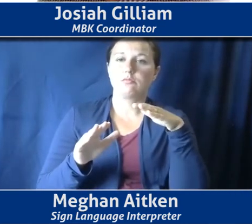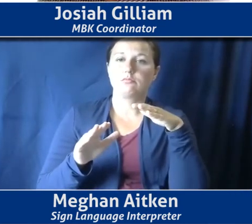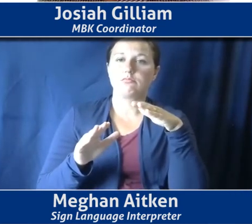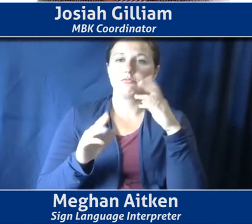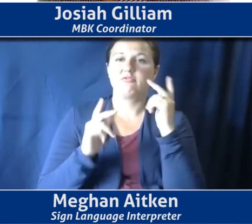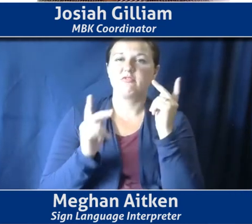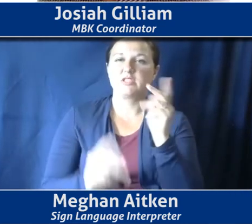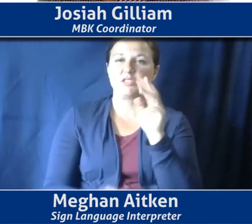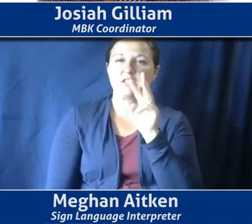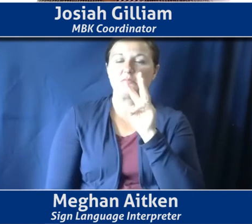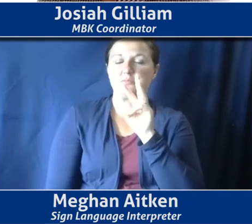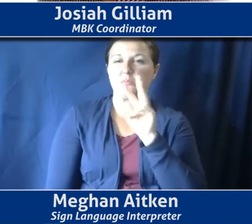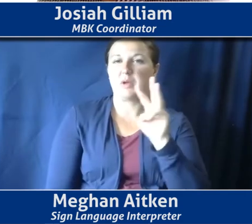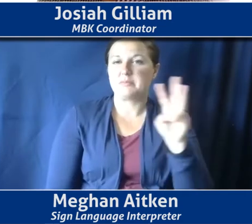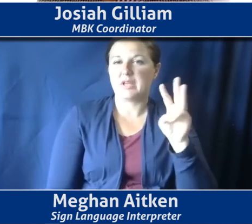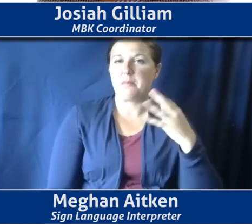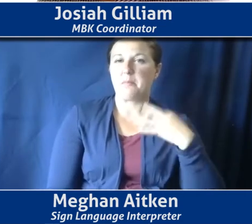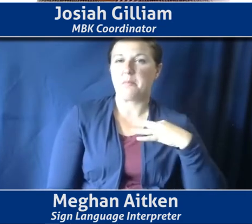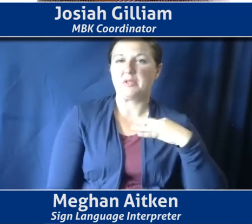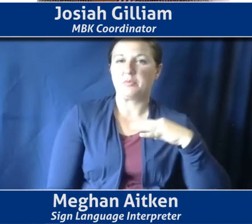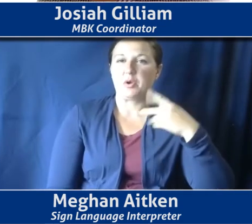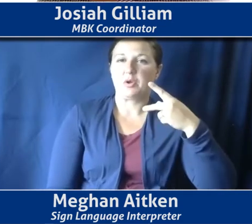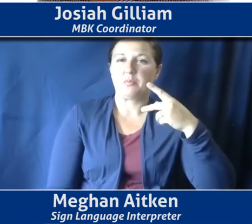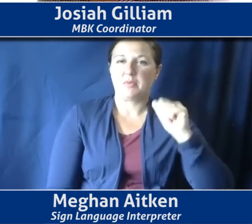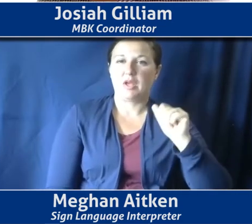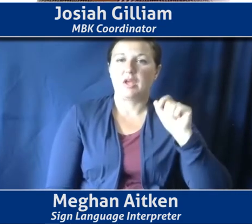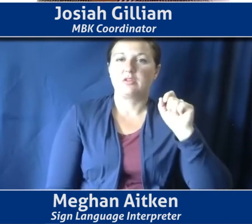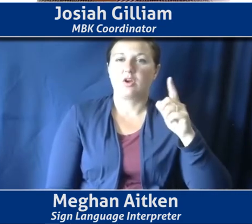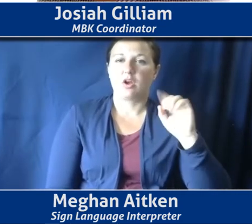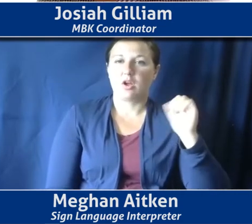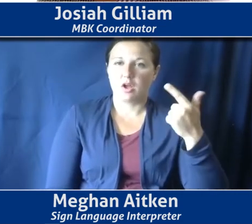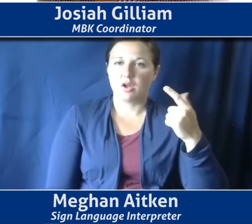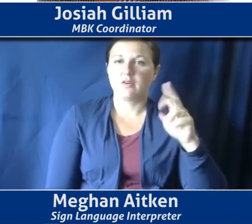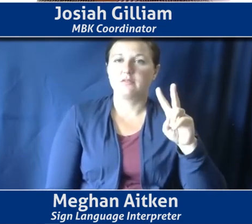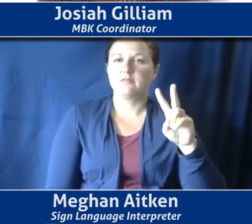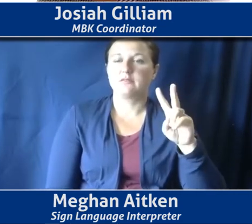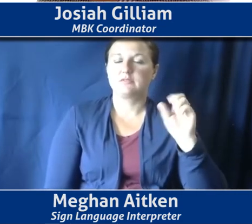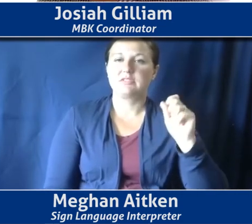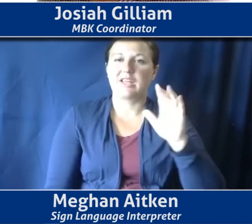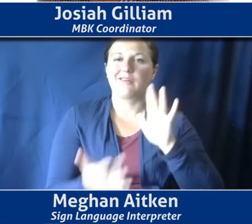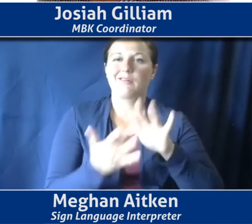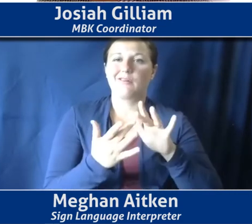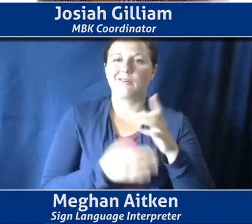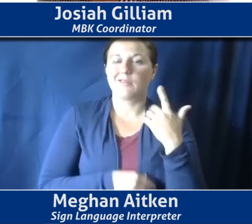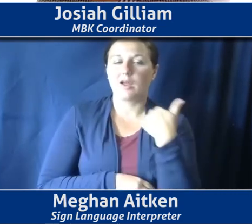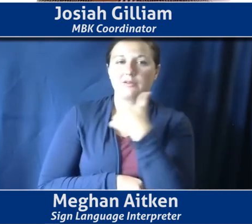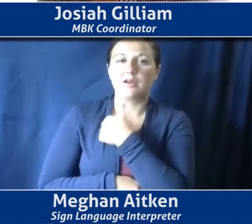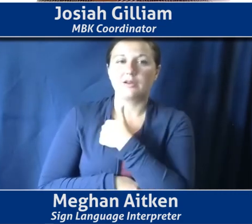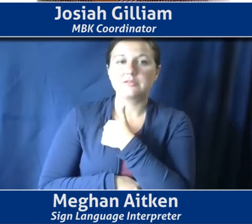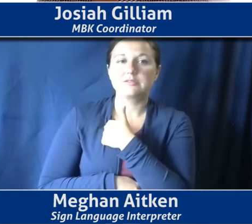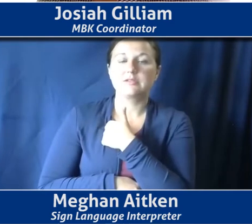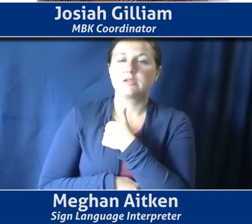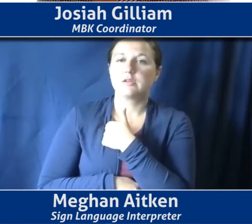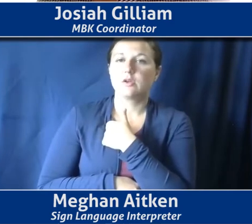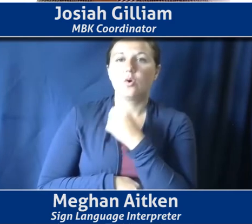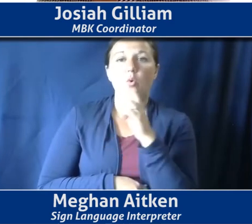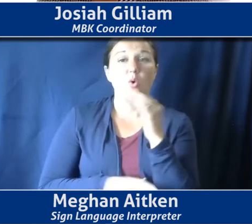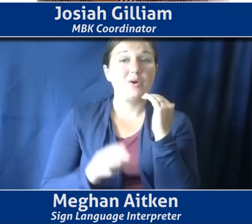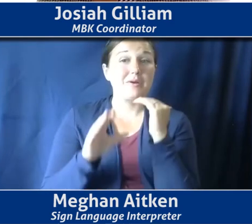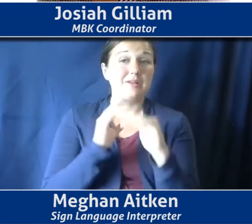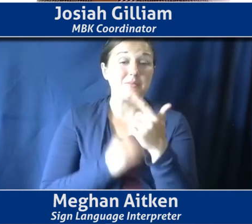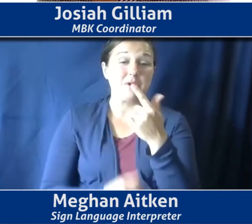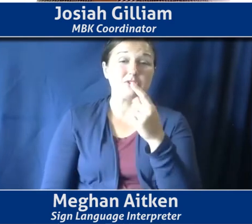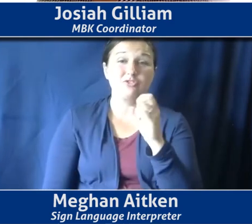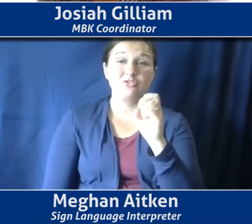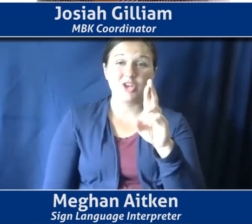commission and our email and how to contact us, sign up for our newsletter, all available there. As I said, gender equity at Pittsburgh pa.gov is a,